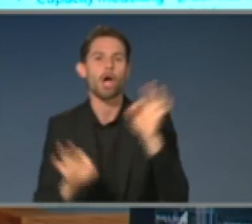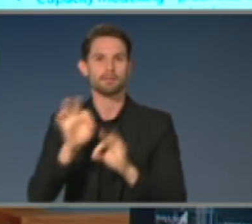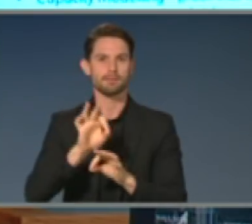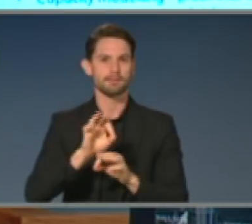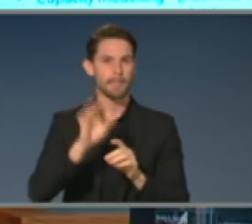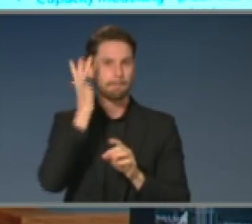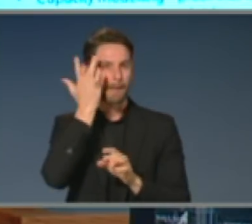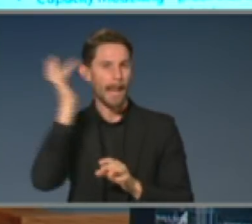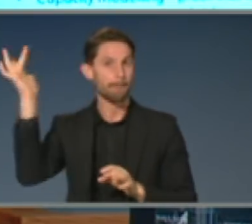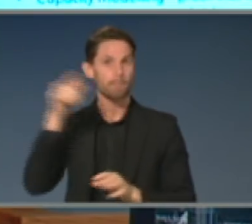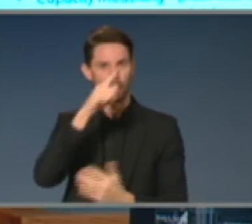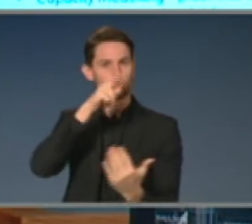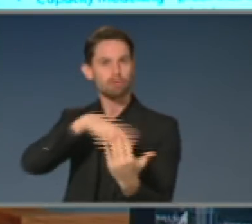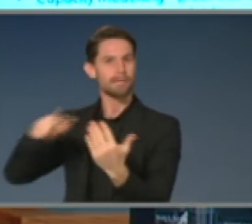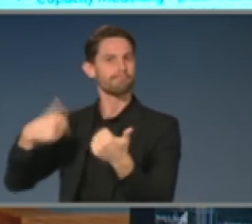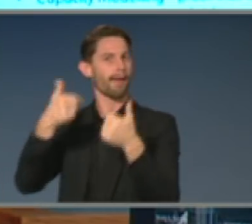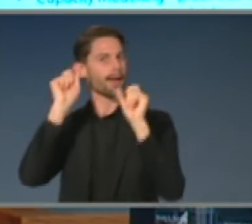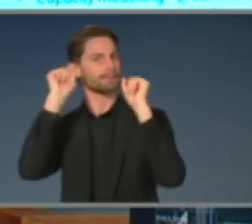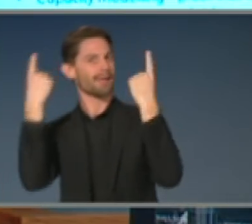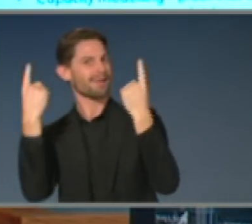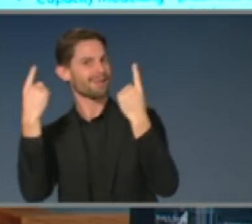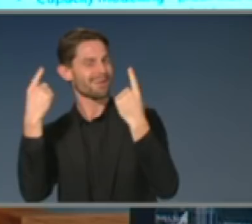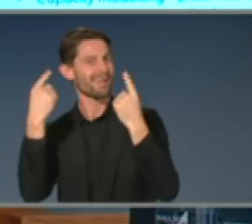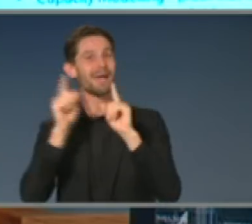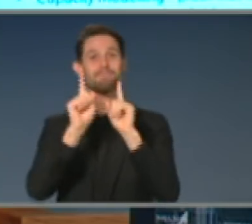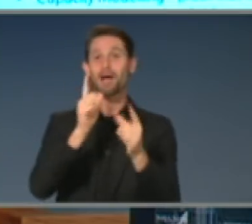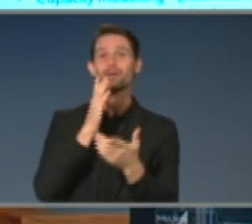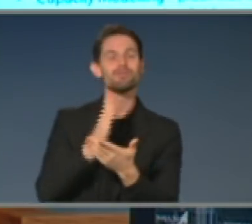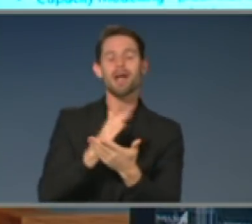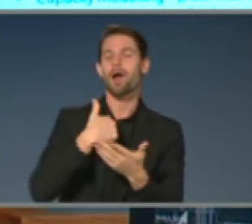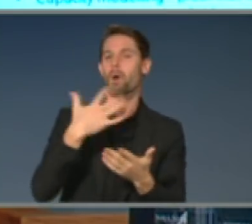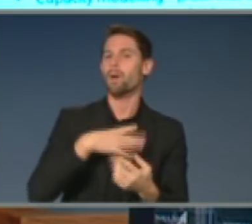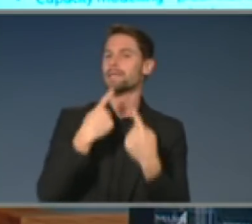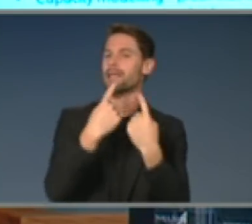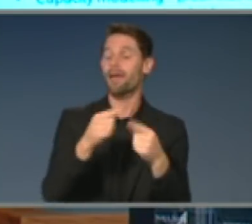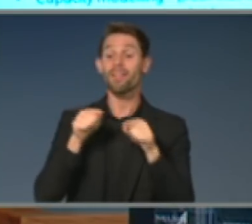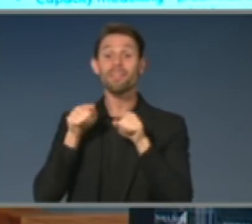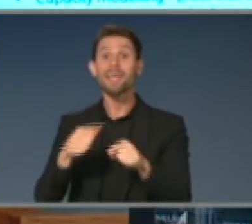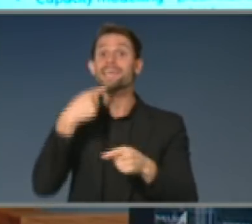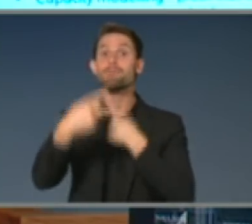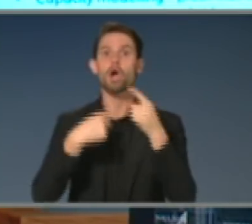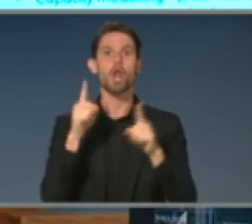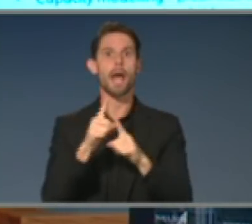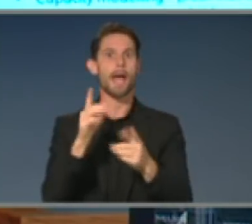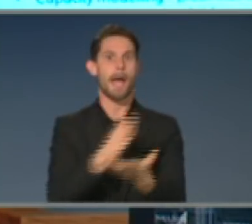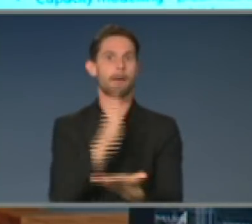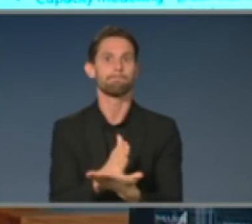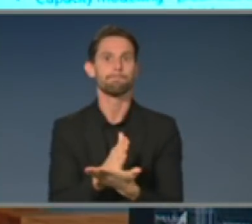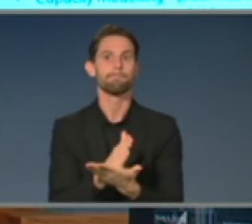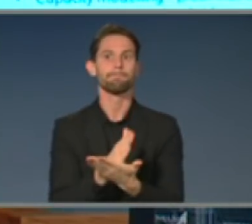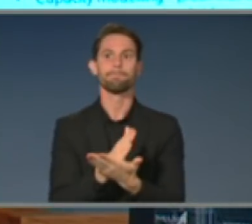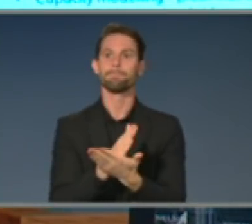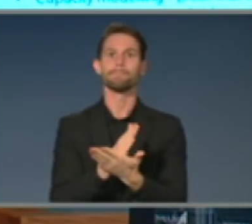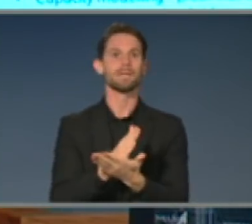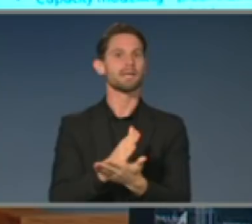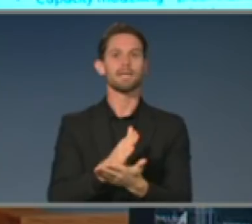read through them. But it's very important to understand that these models are highly theoretical, and they are not actual